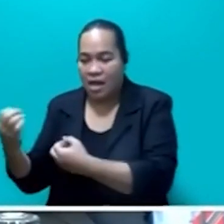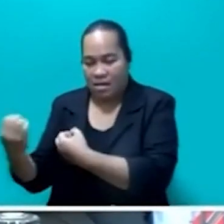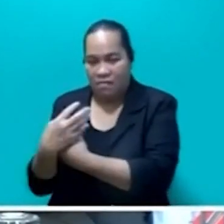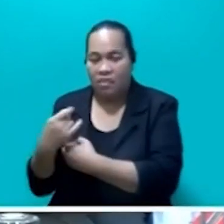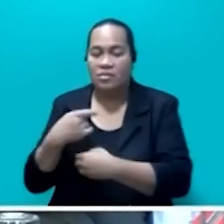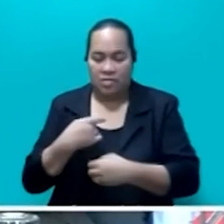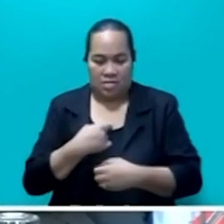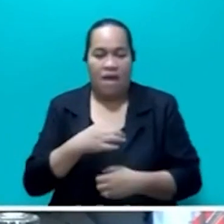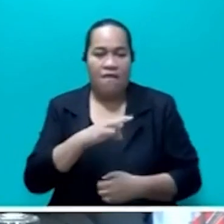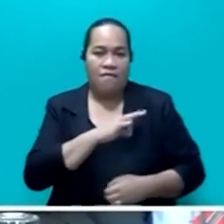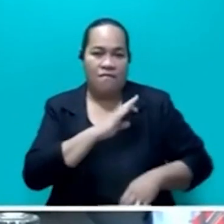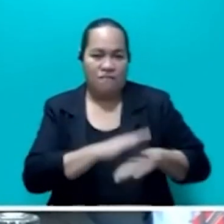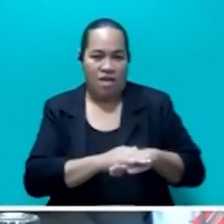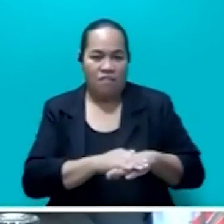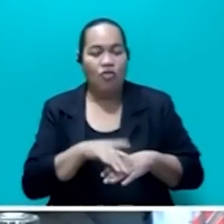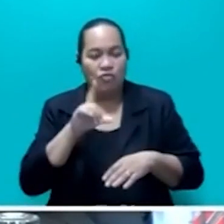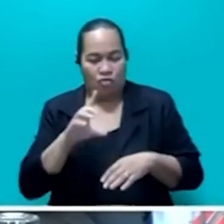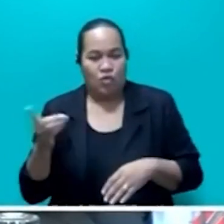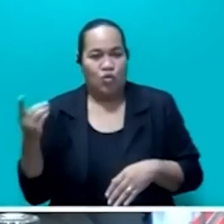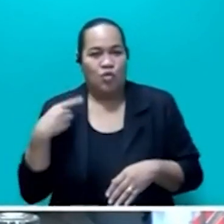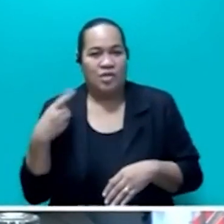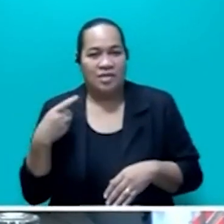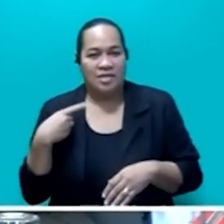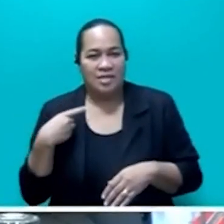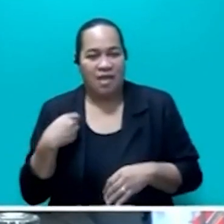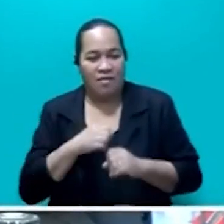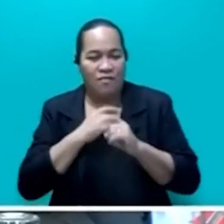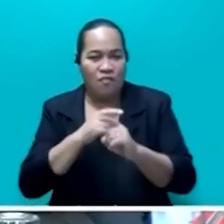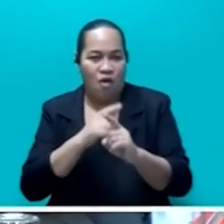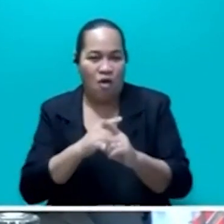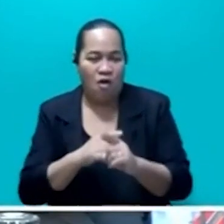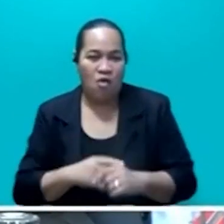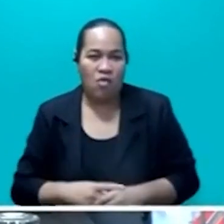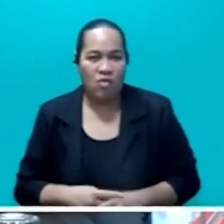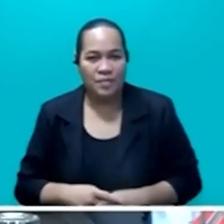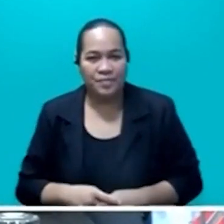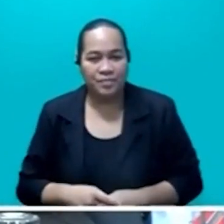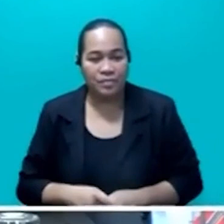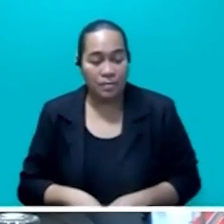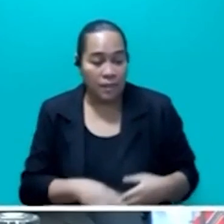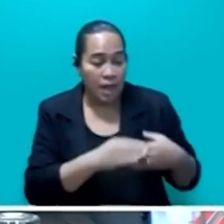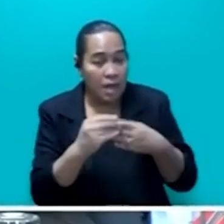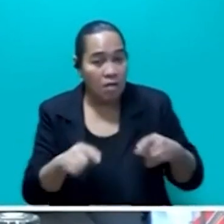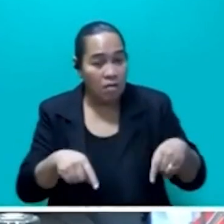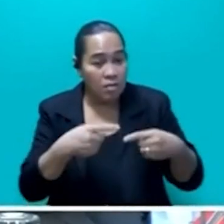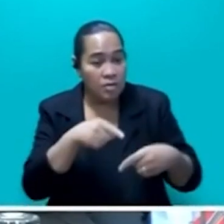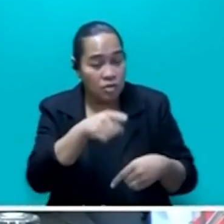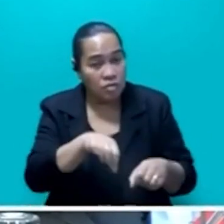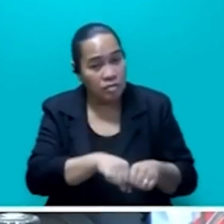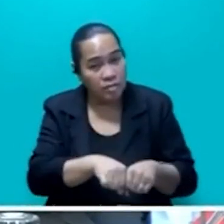faithfully discharging his constitutional obligations. Mr. Speaker, sir, the Leader of the Opposition has impeached